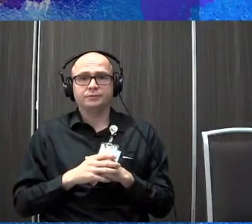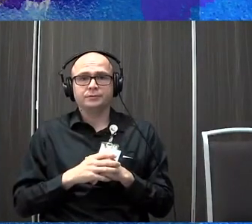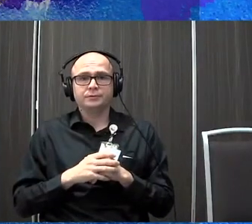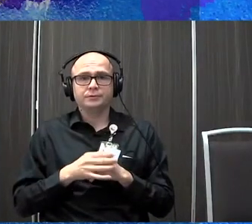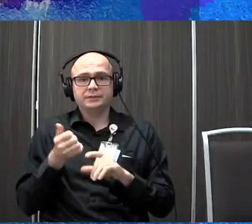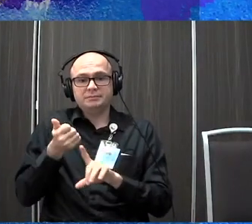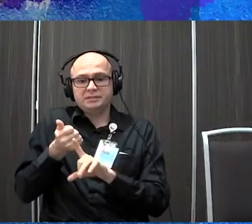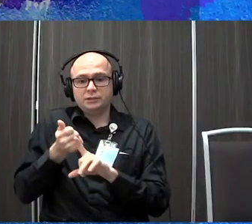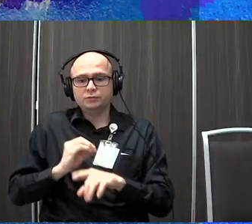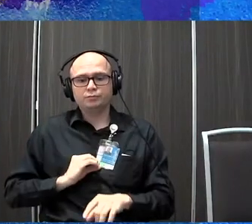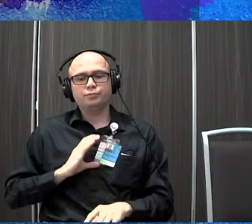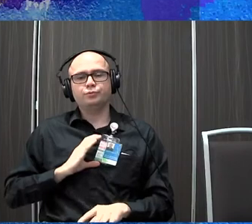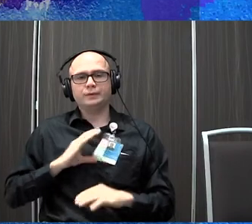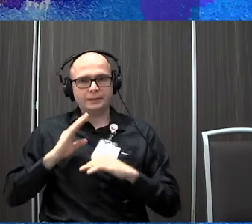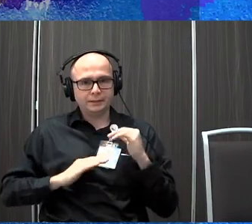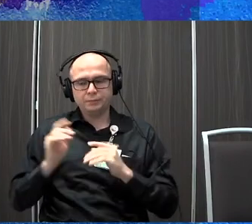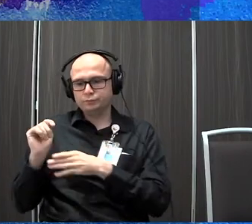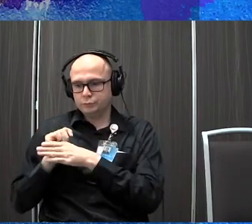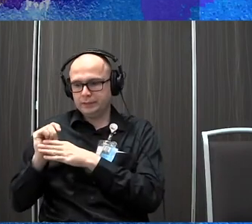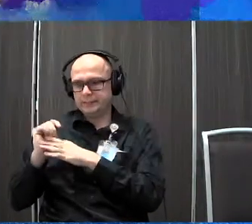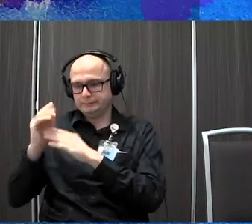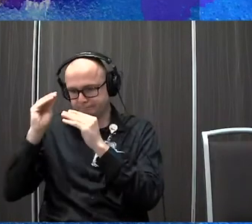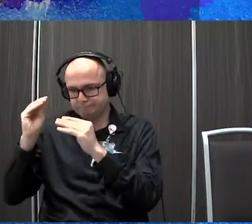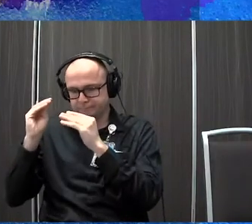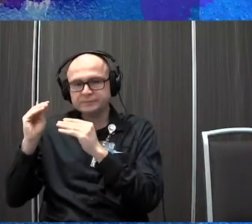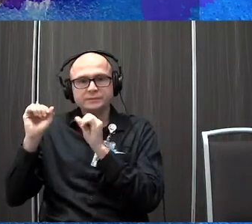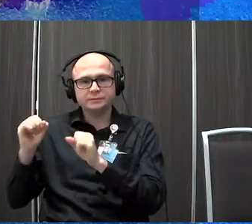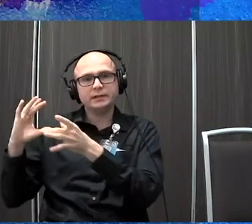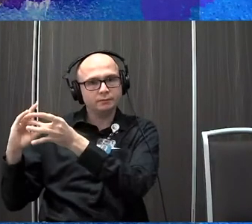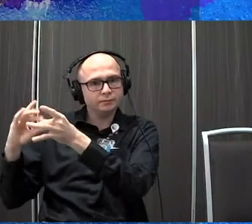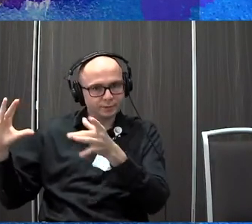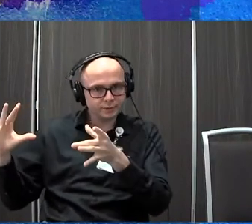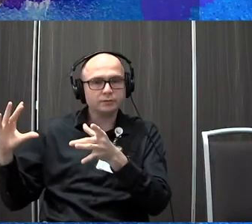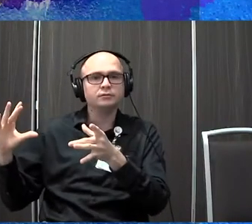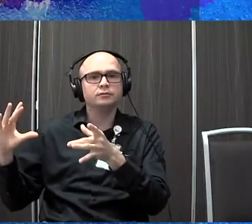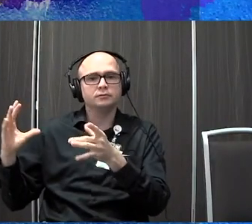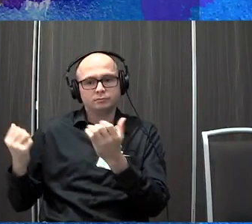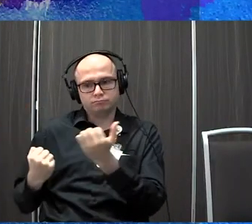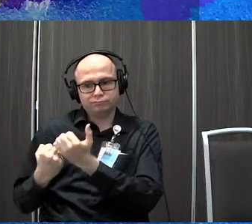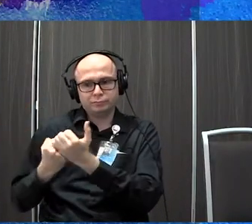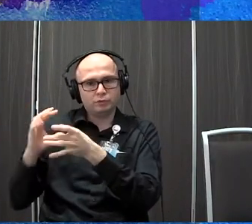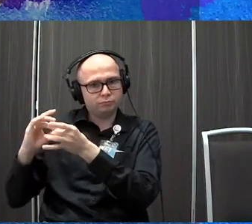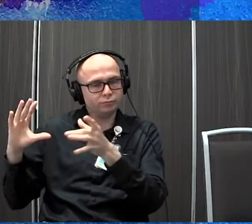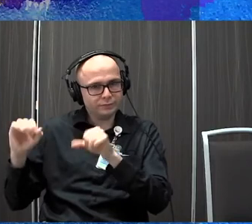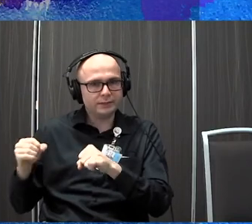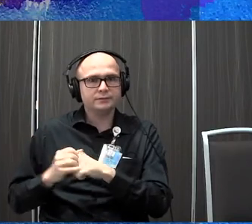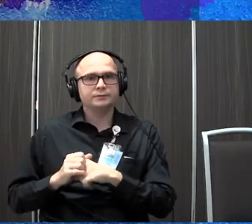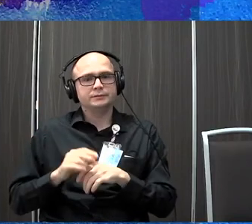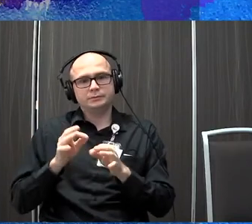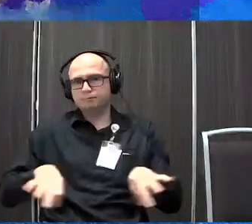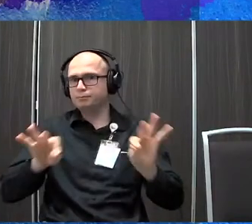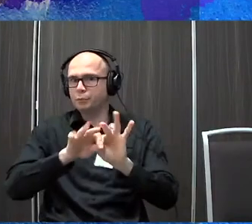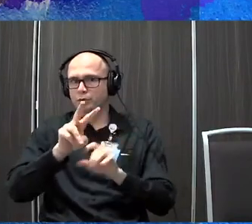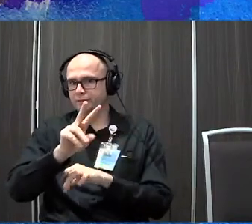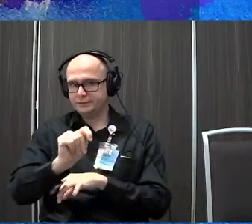confidence in the training in order to feel, you know, to know that they can let go of that external support is really the PT's job and, and